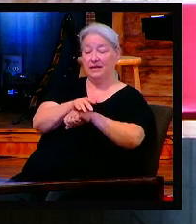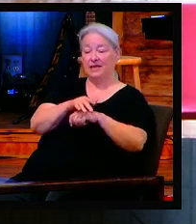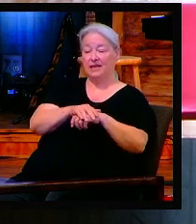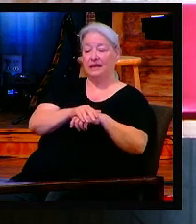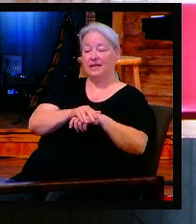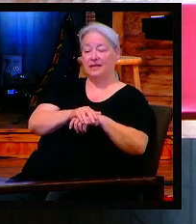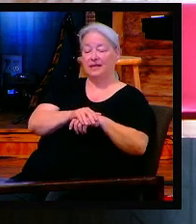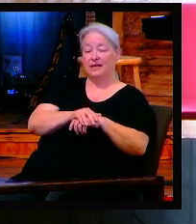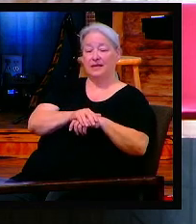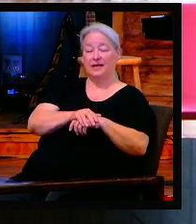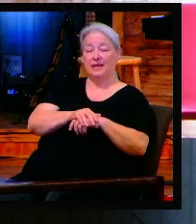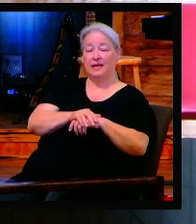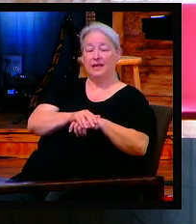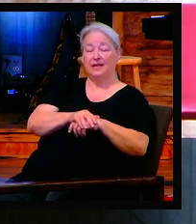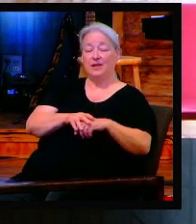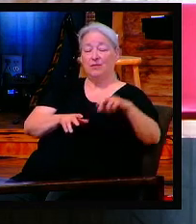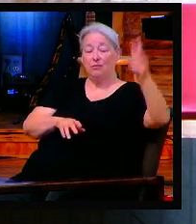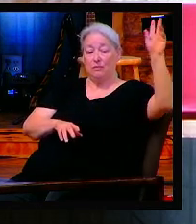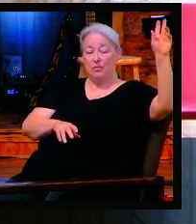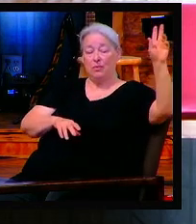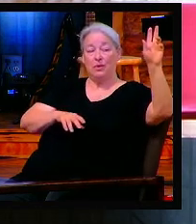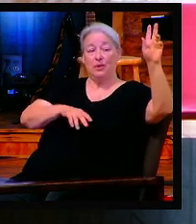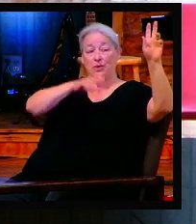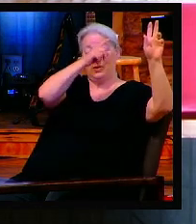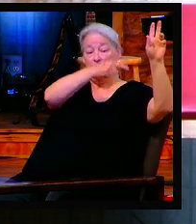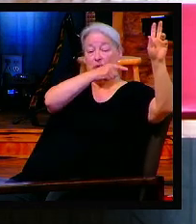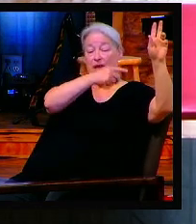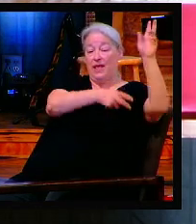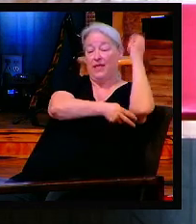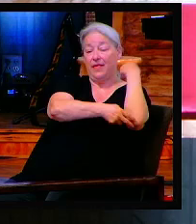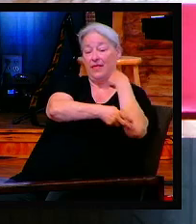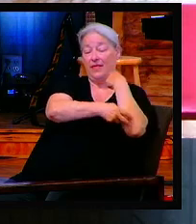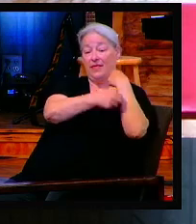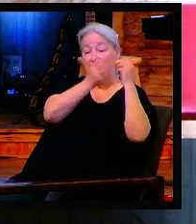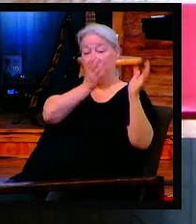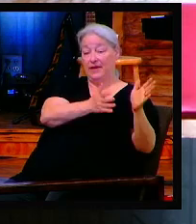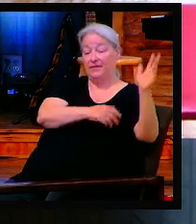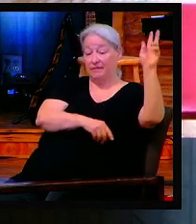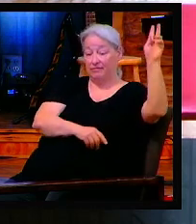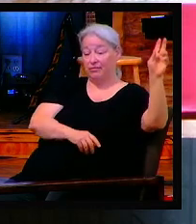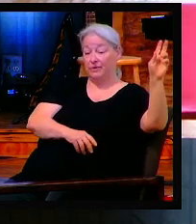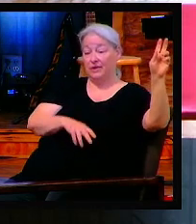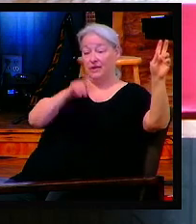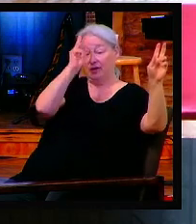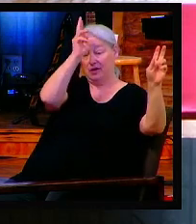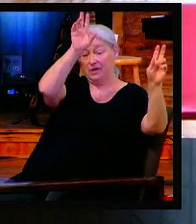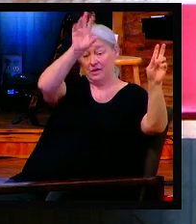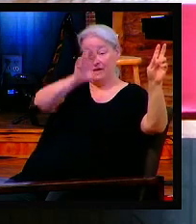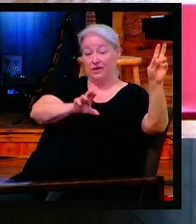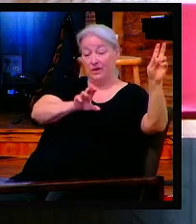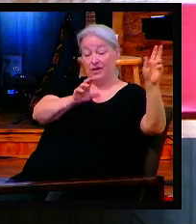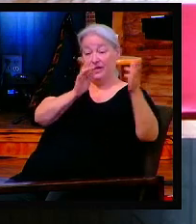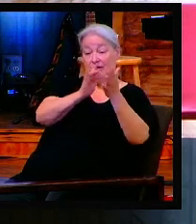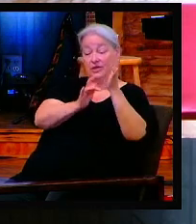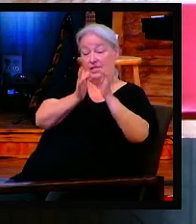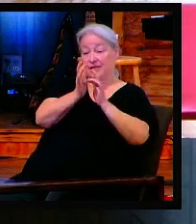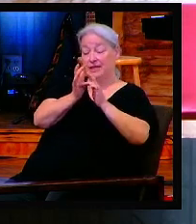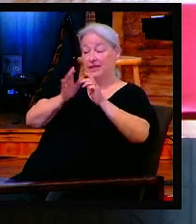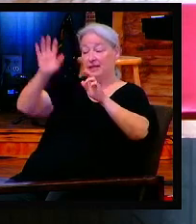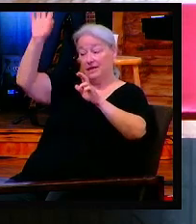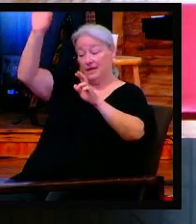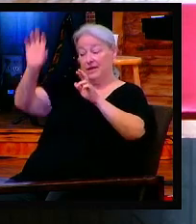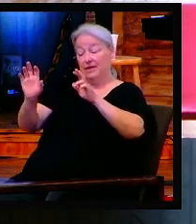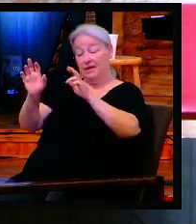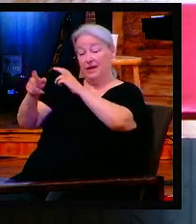one of the thieves had a revelation and said, you know what? Our reward is just. Our penalty is just. But this man has done no wrong. It's almost as if